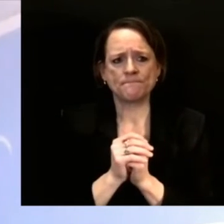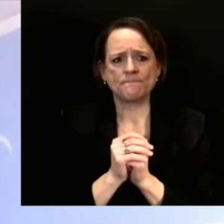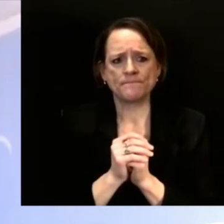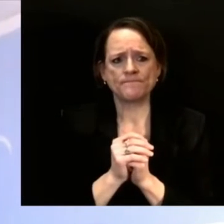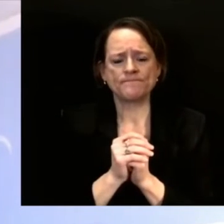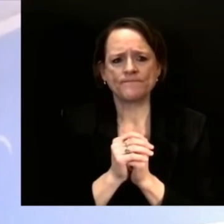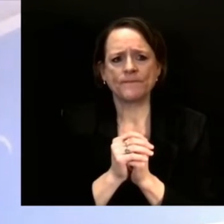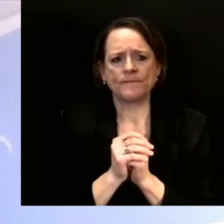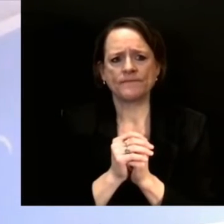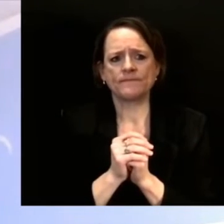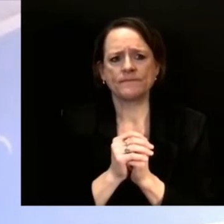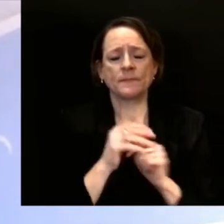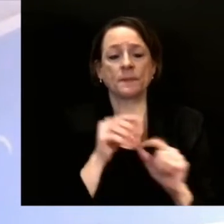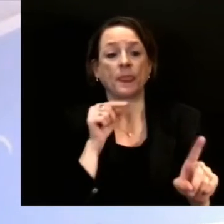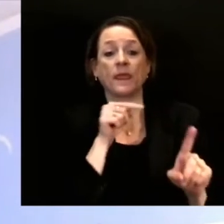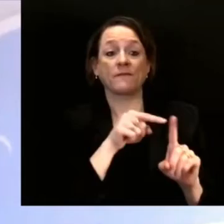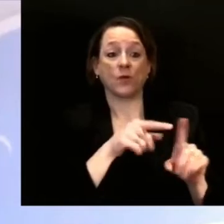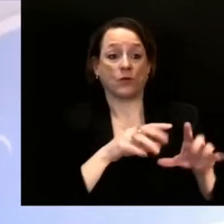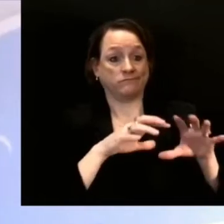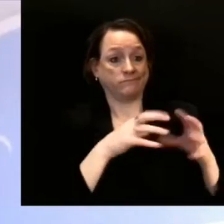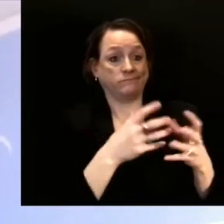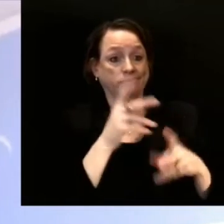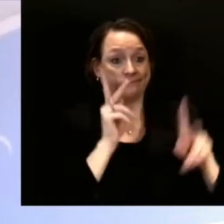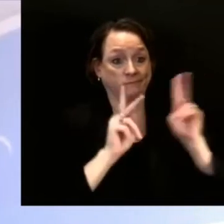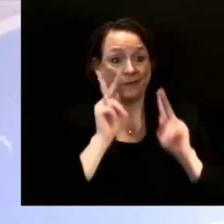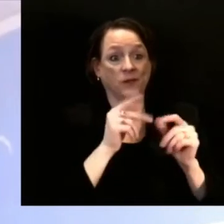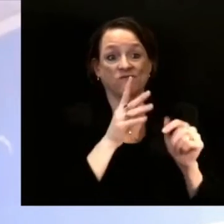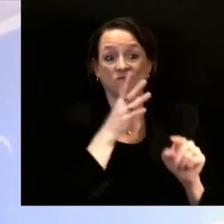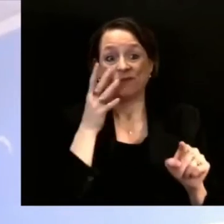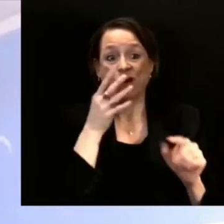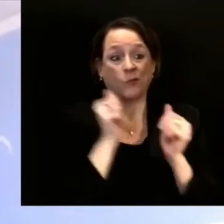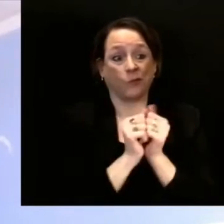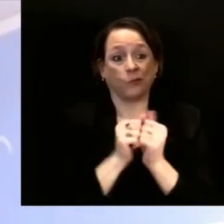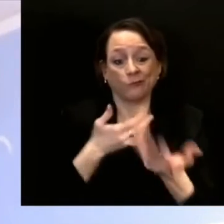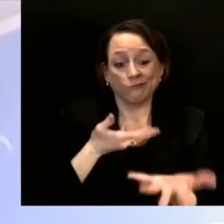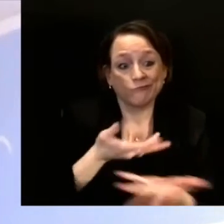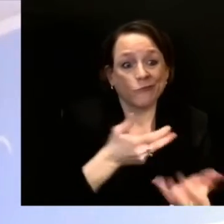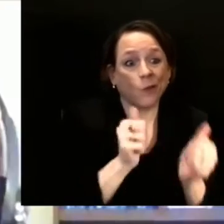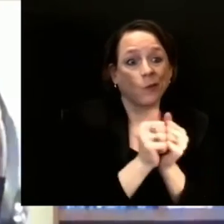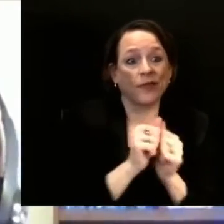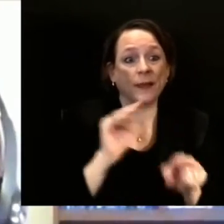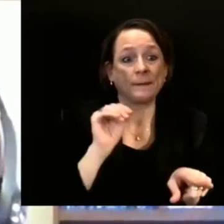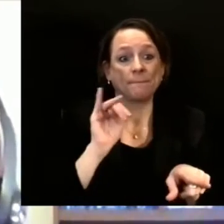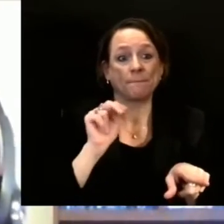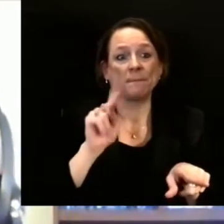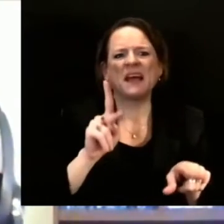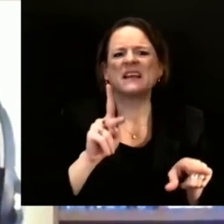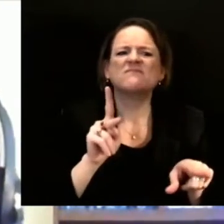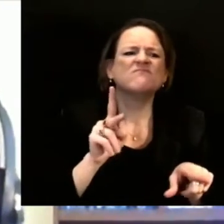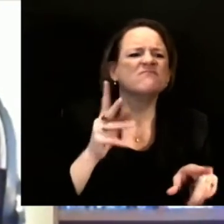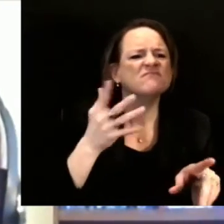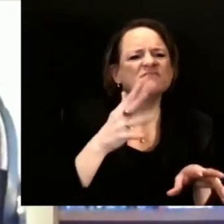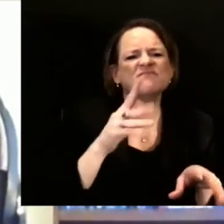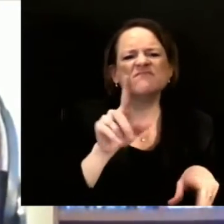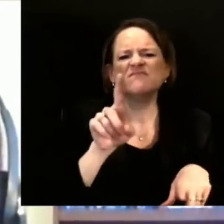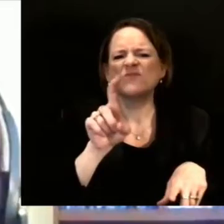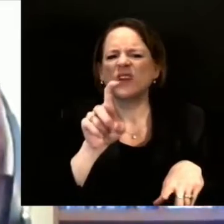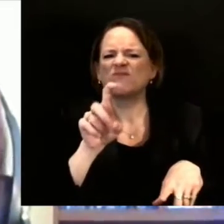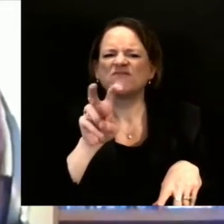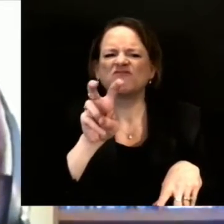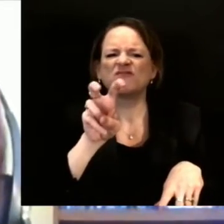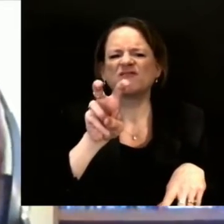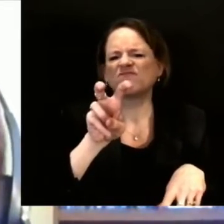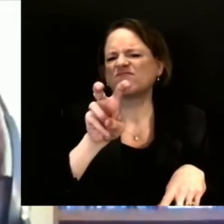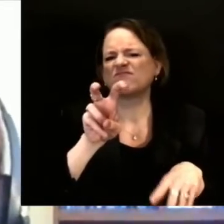public health to make sure that those individuals are taken care of. And just to add on to that, that biosecurity